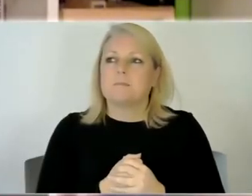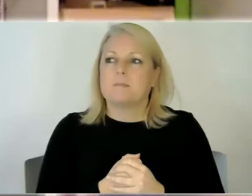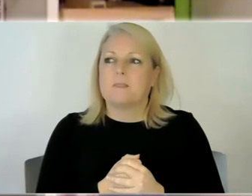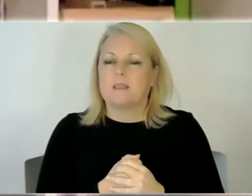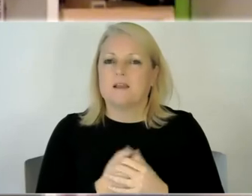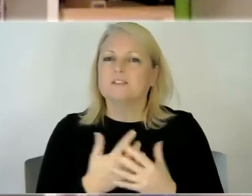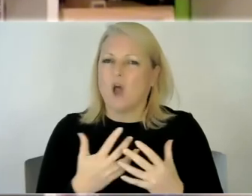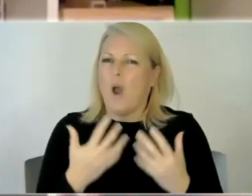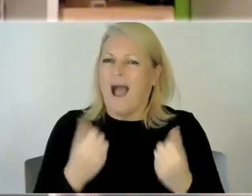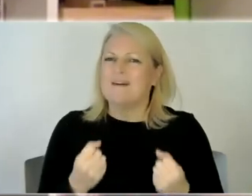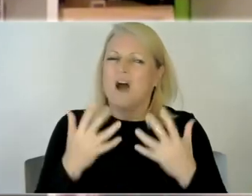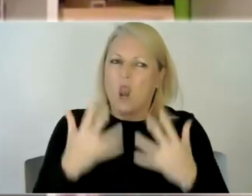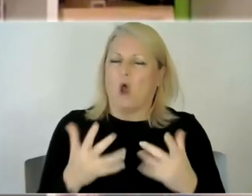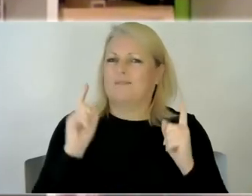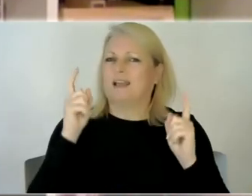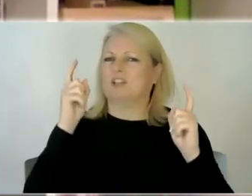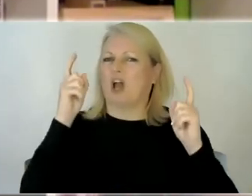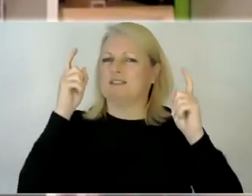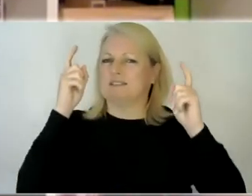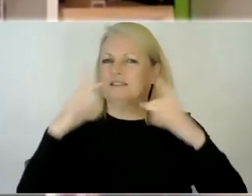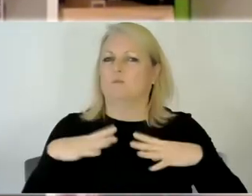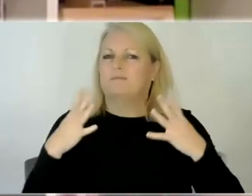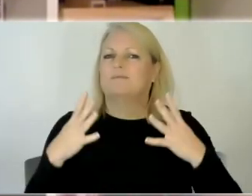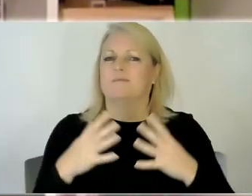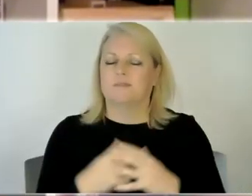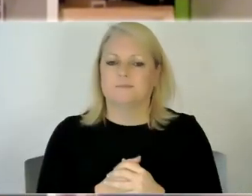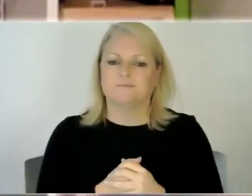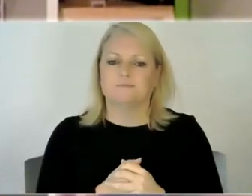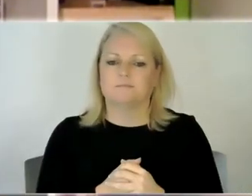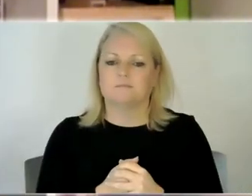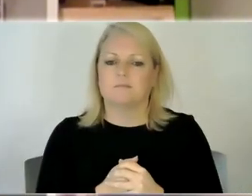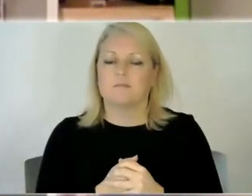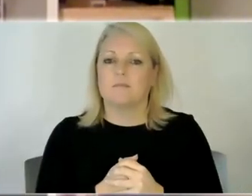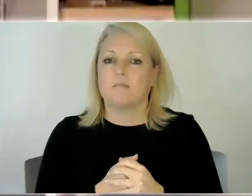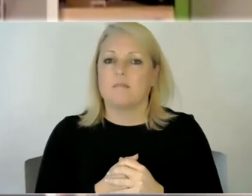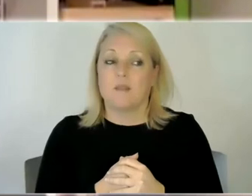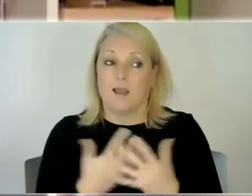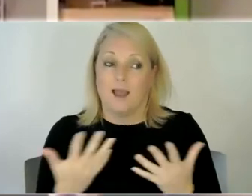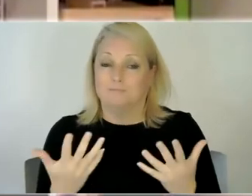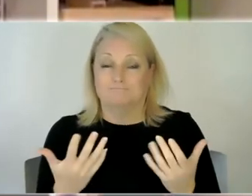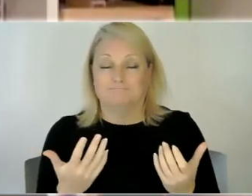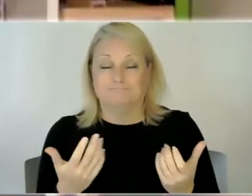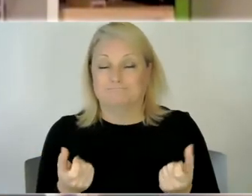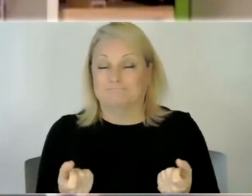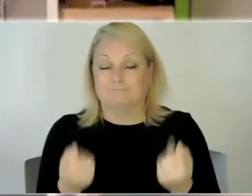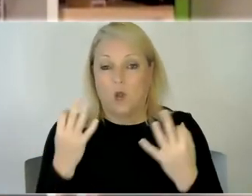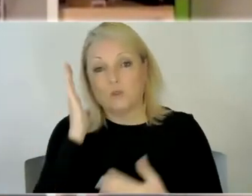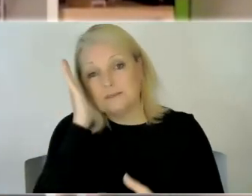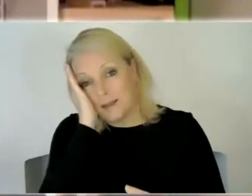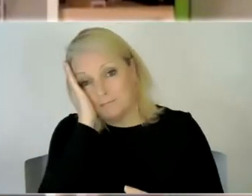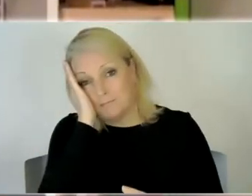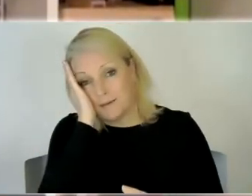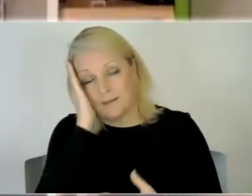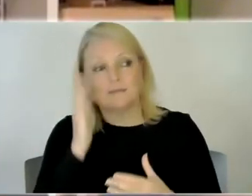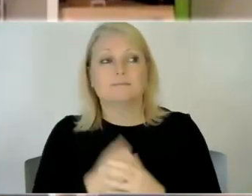anxiety in you um there's a lack of sleep is a big one for for